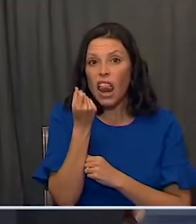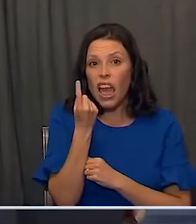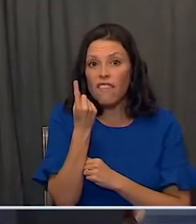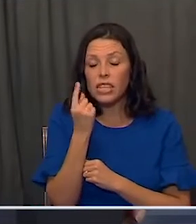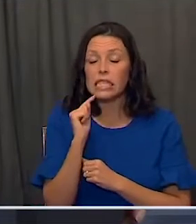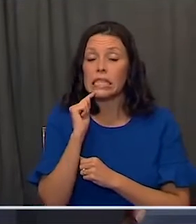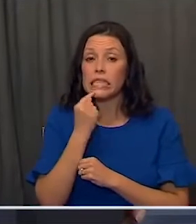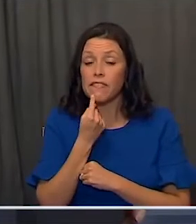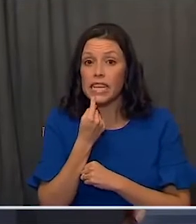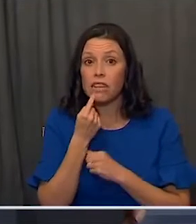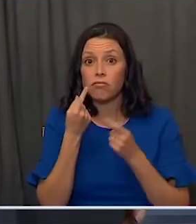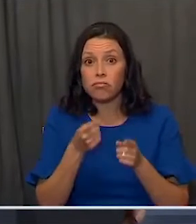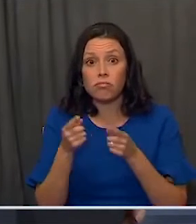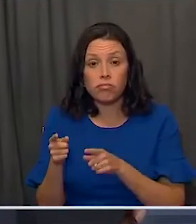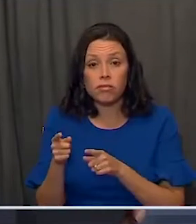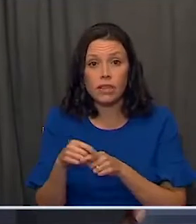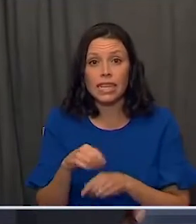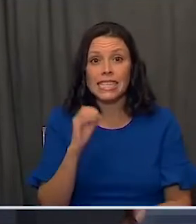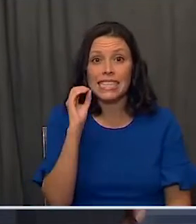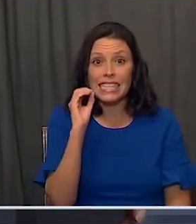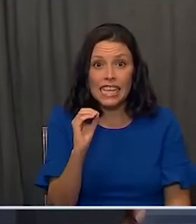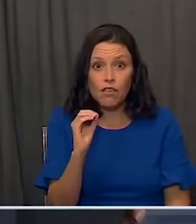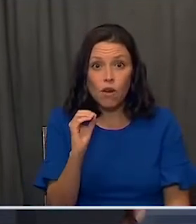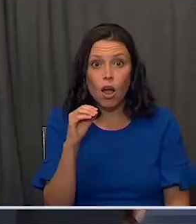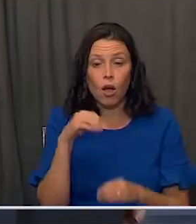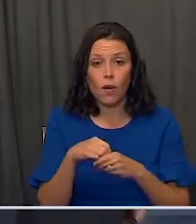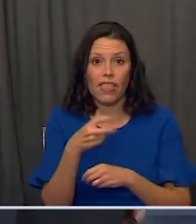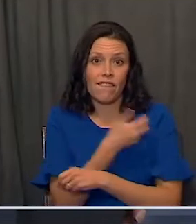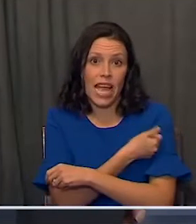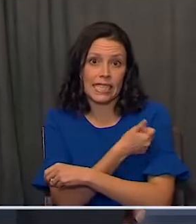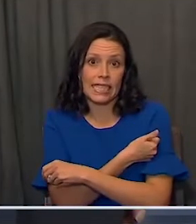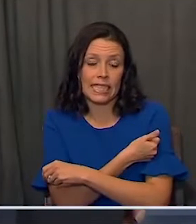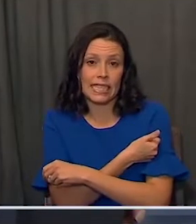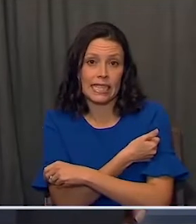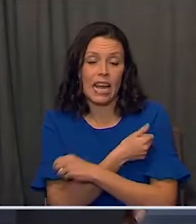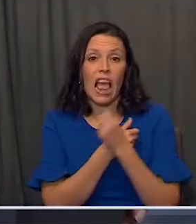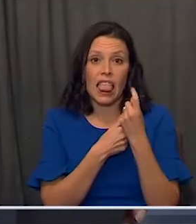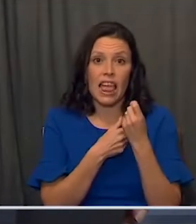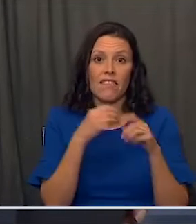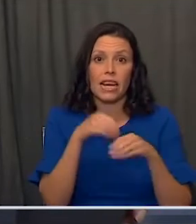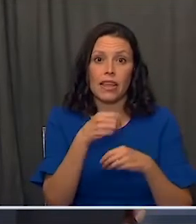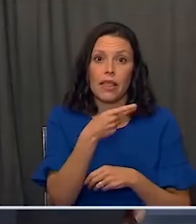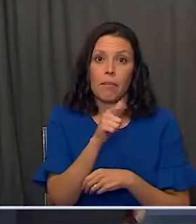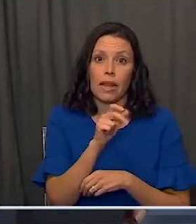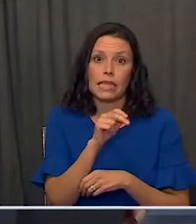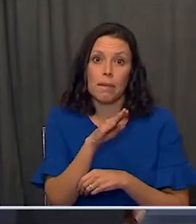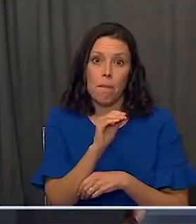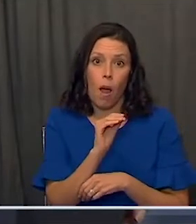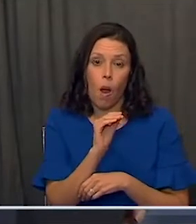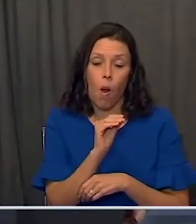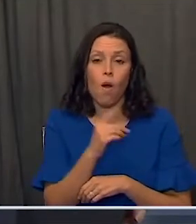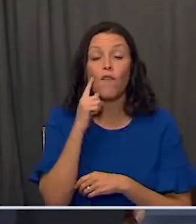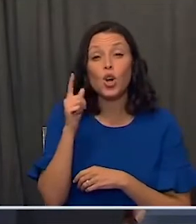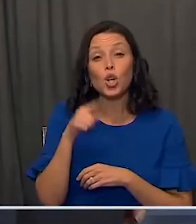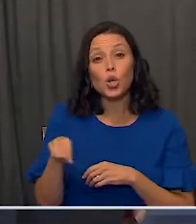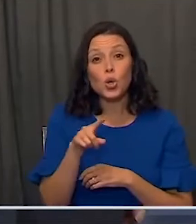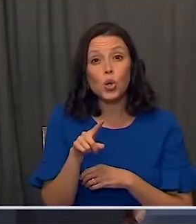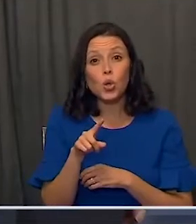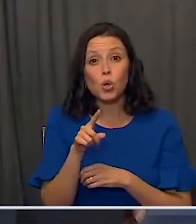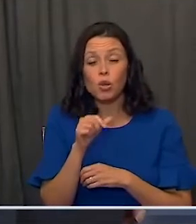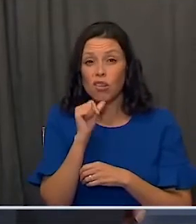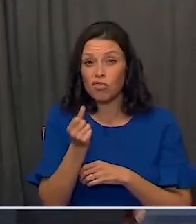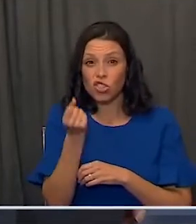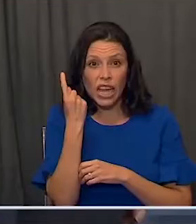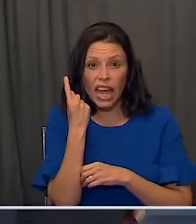severe events, zero in the vaccine, 11 in the placebo. For those of you not